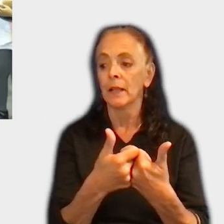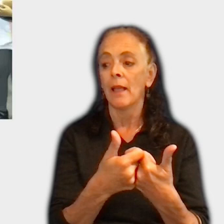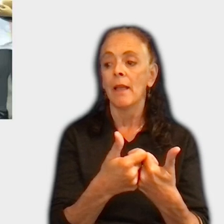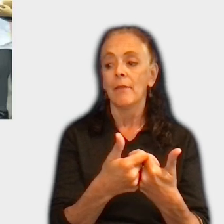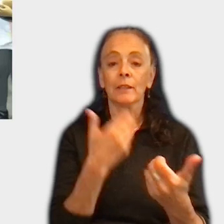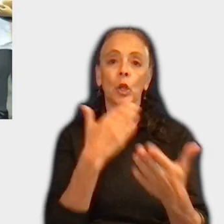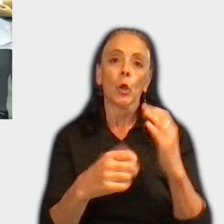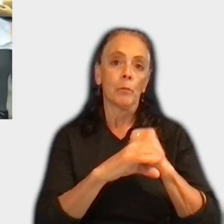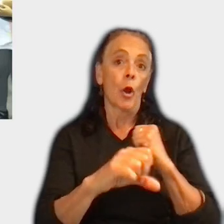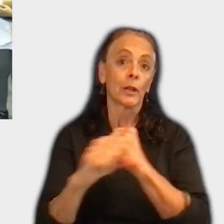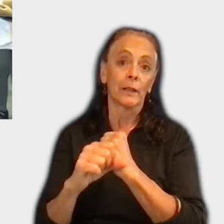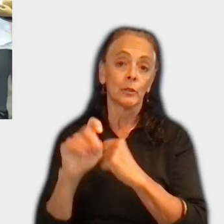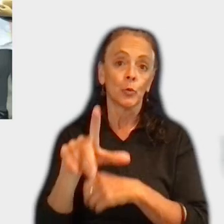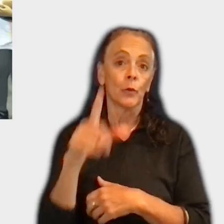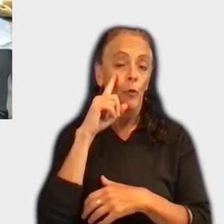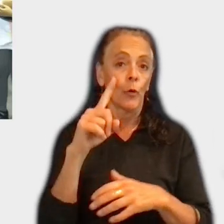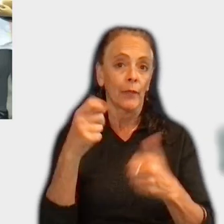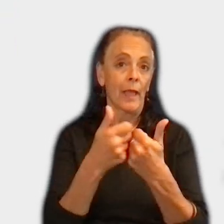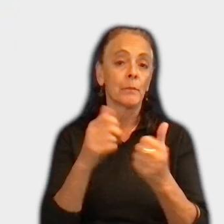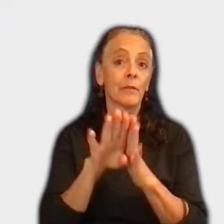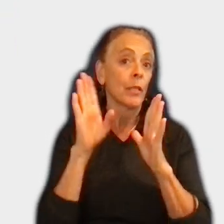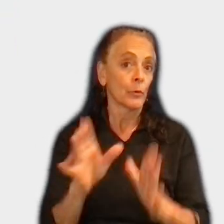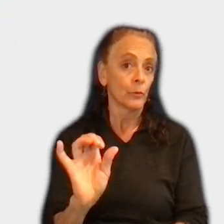a really good marketing value for the game developer.